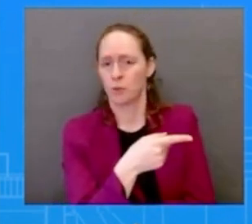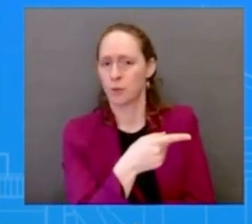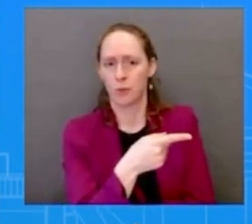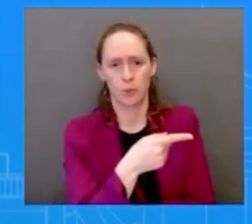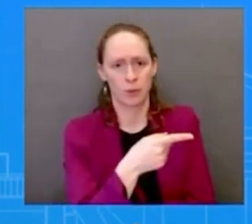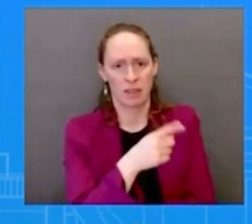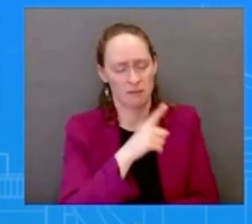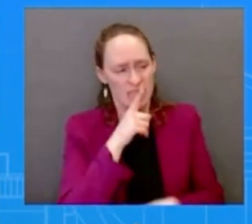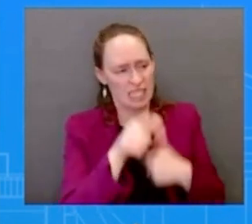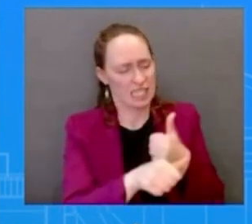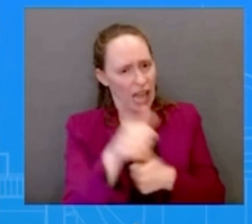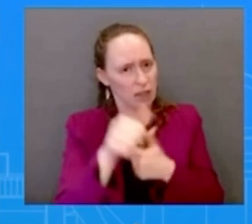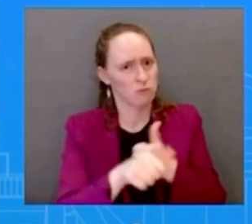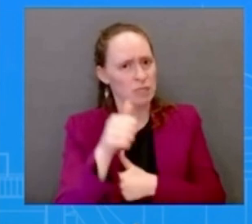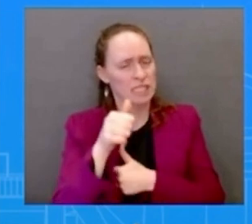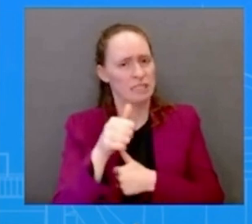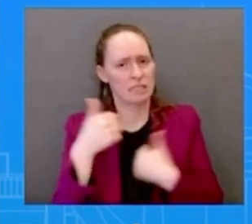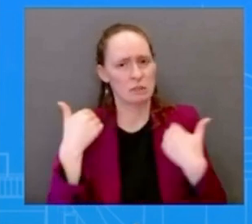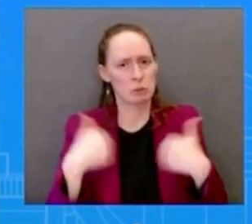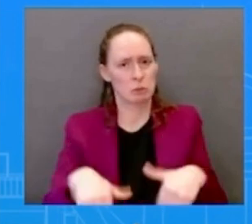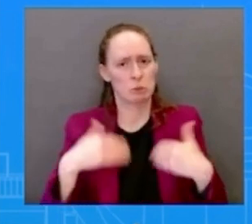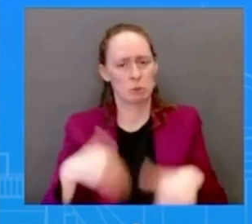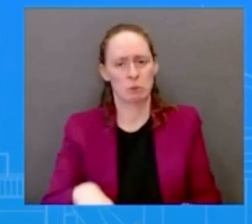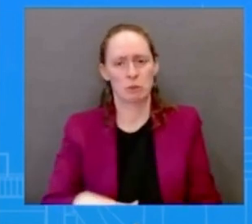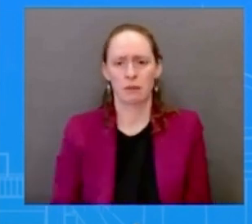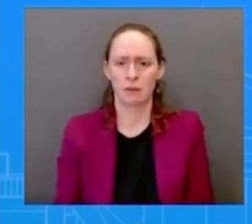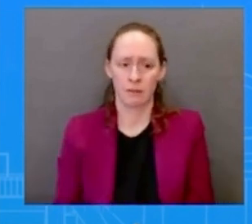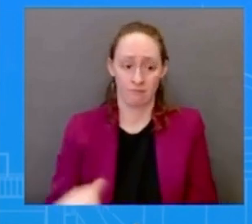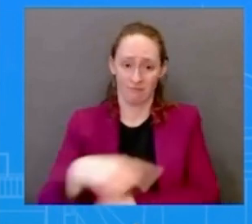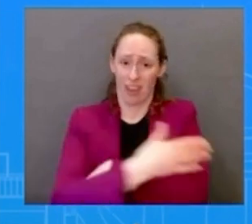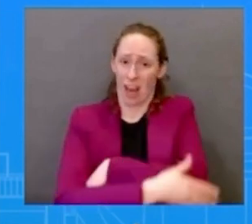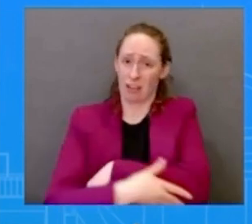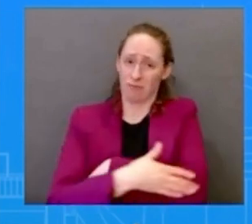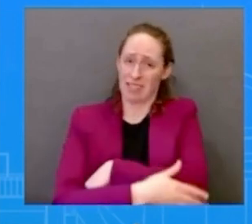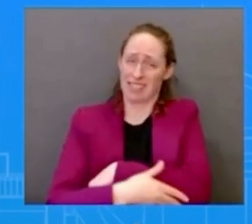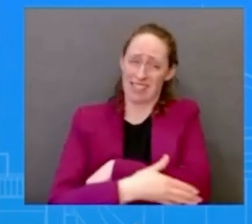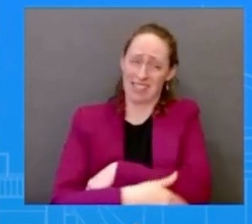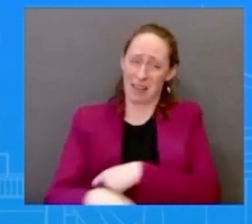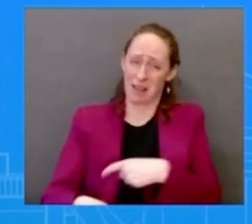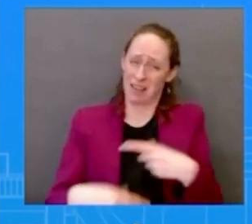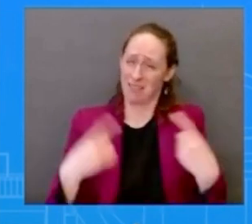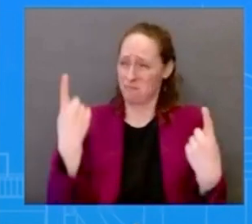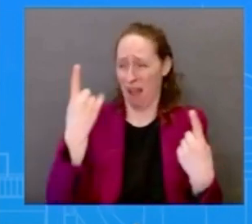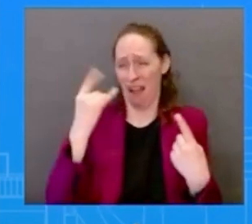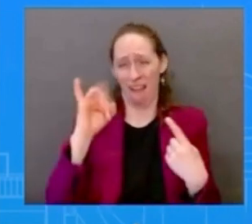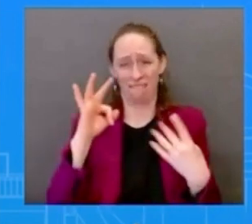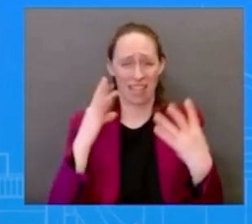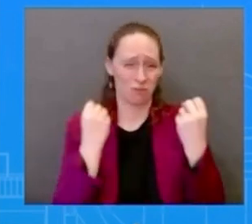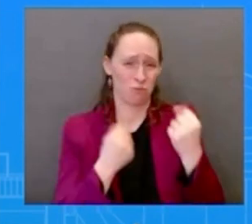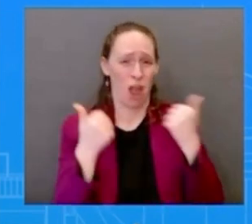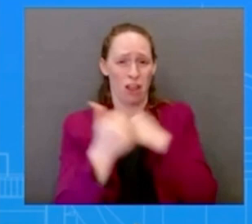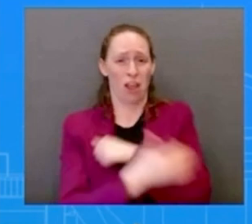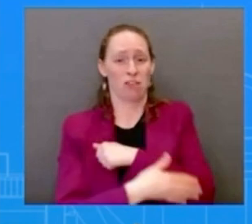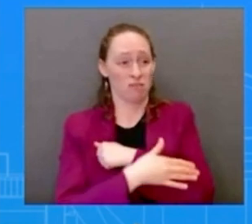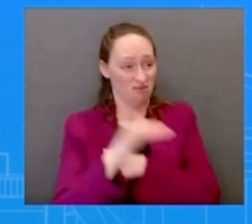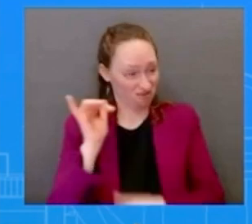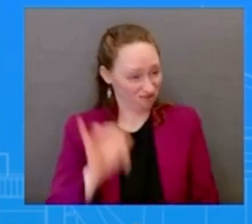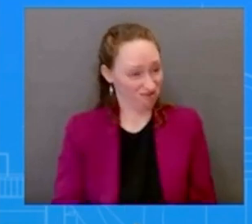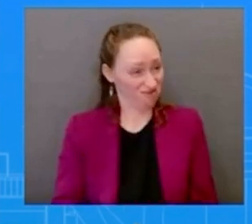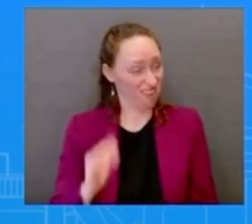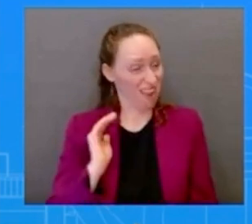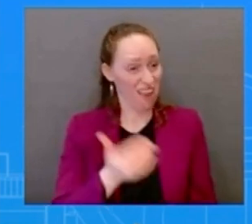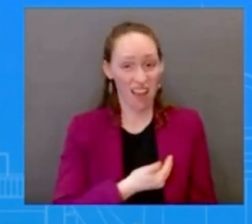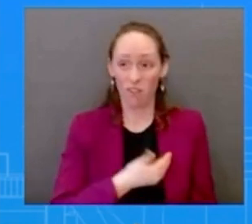world should not be accepting this as a reality this is a crisis and we are taking action the president and the vice president will continue this fight